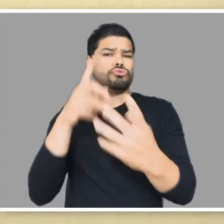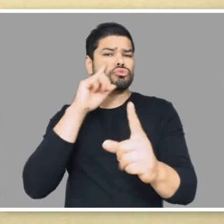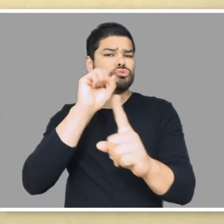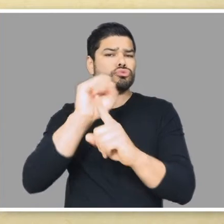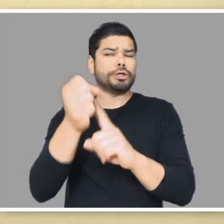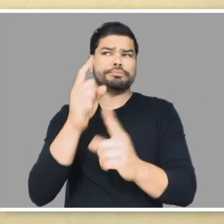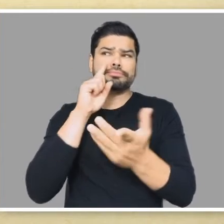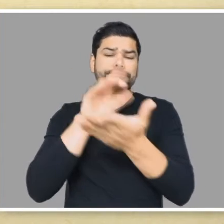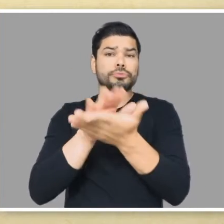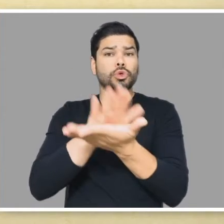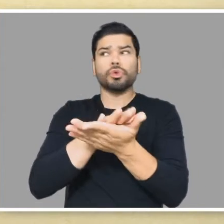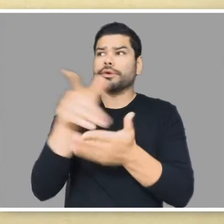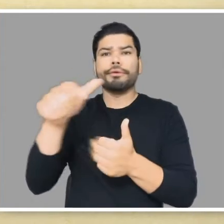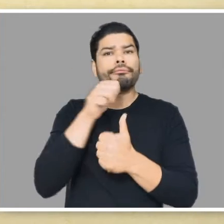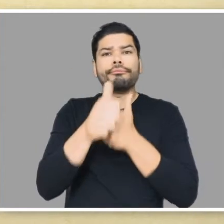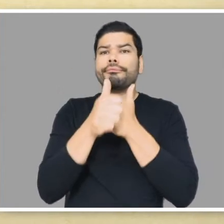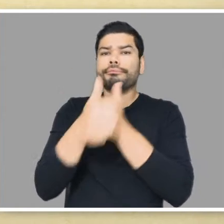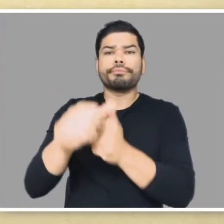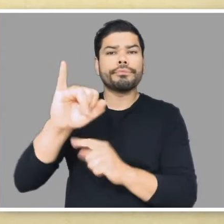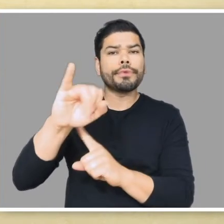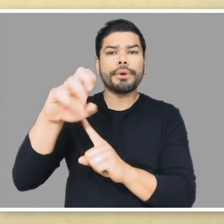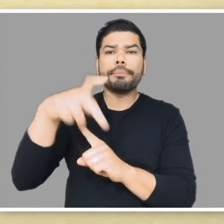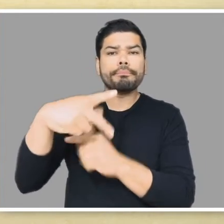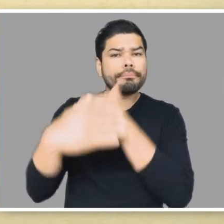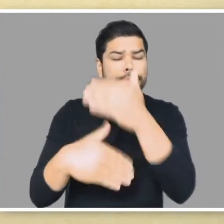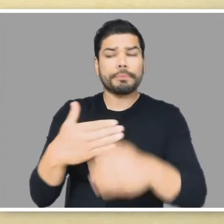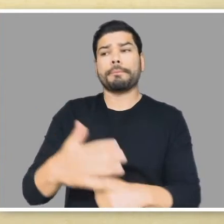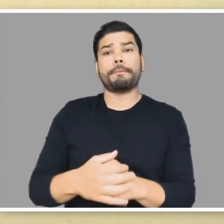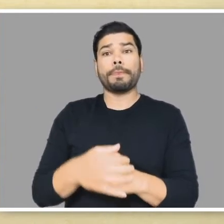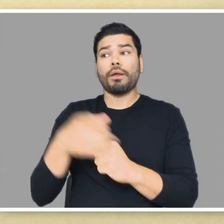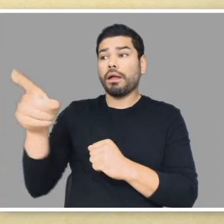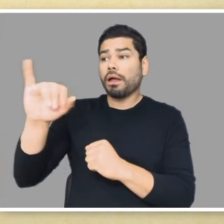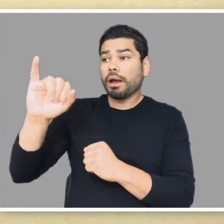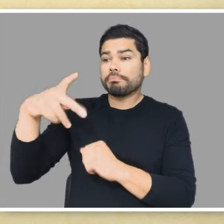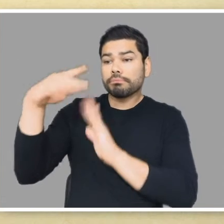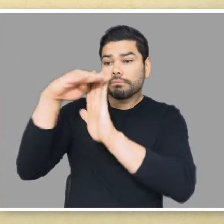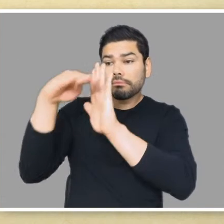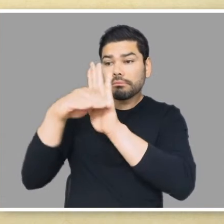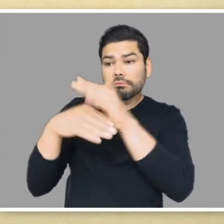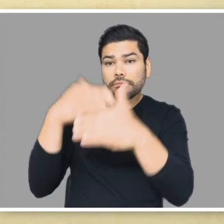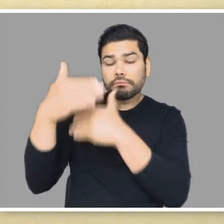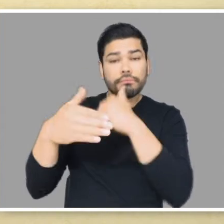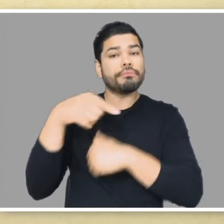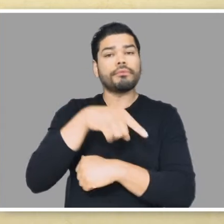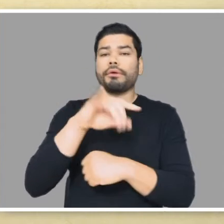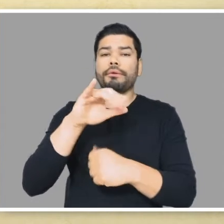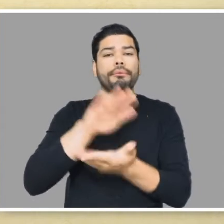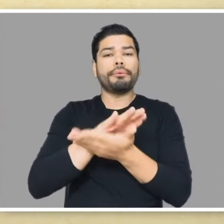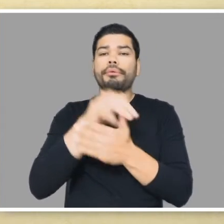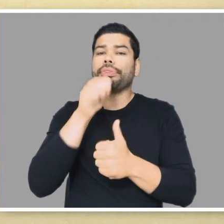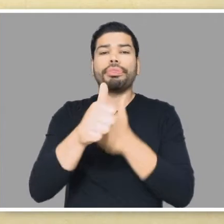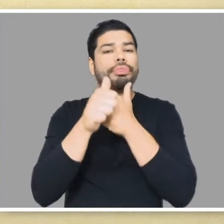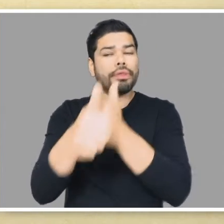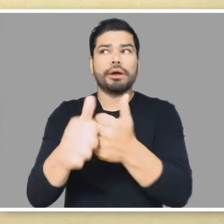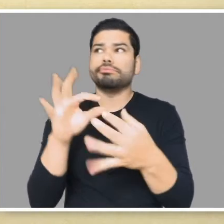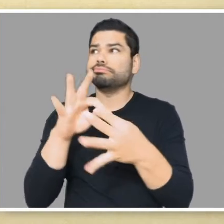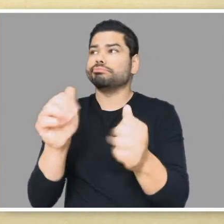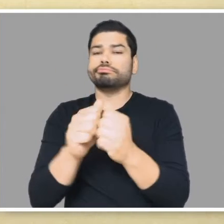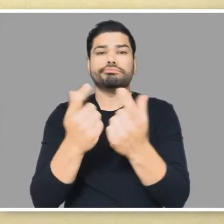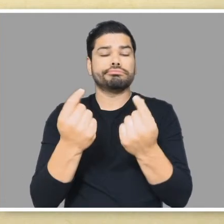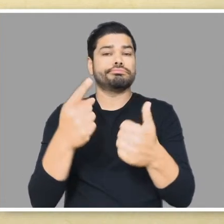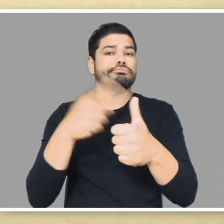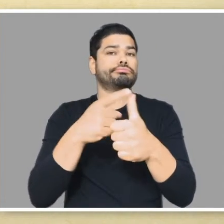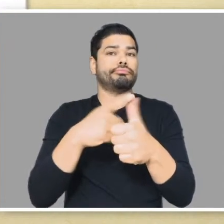when the school has failed to follow a student's IEP, or when the school has failed to engage in the procedures required by the